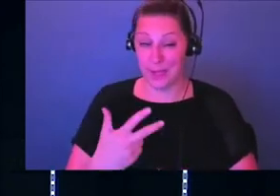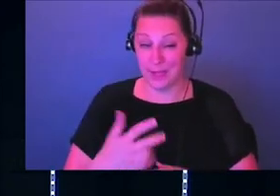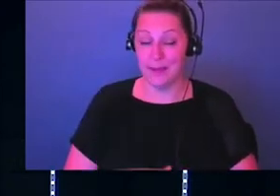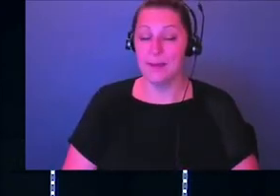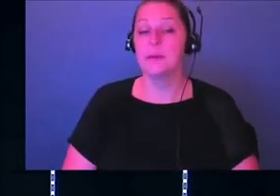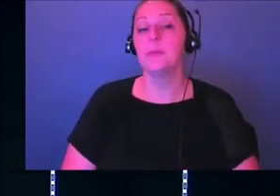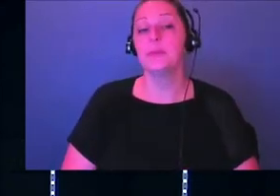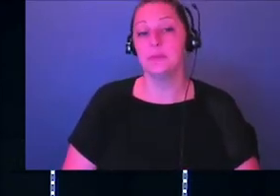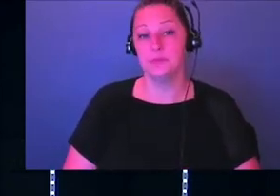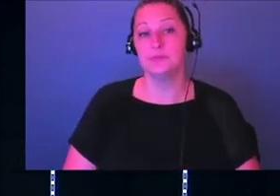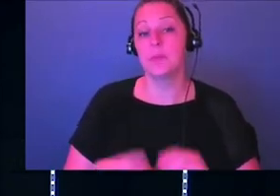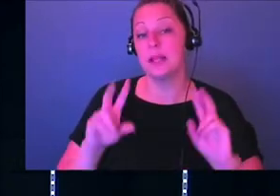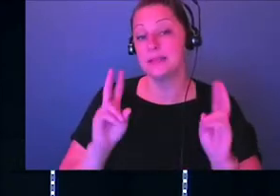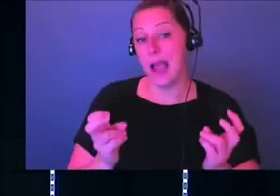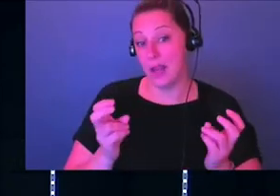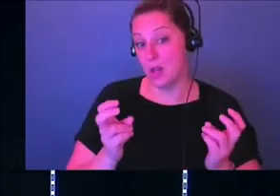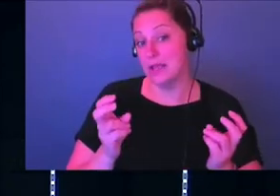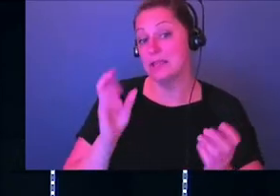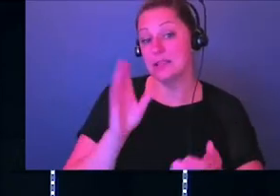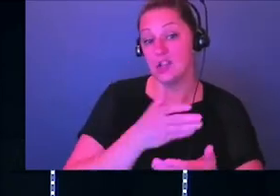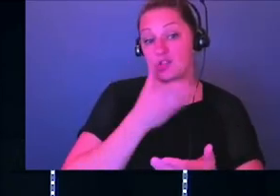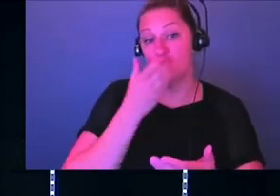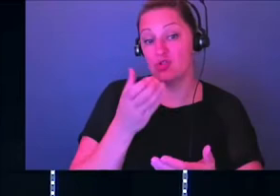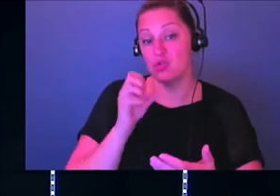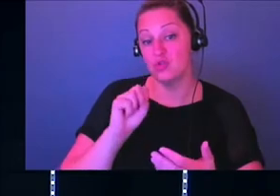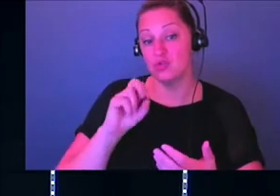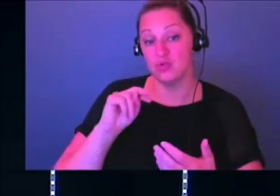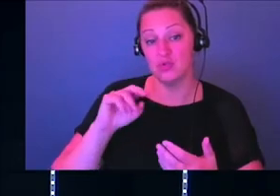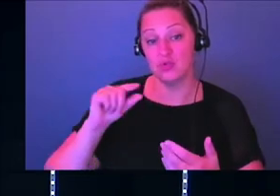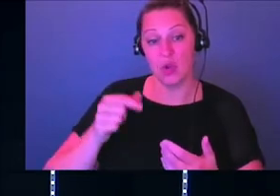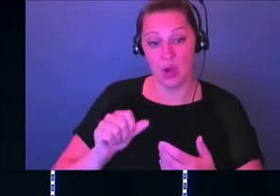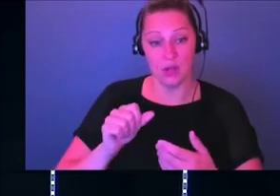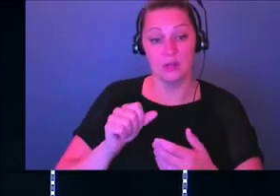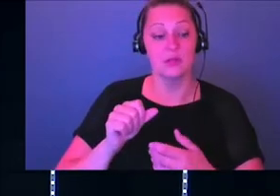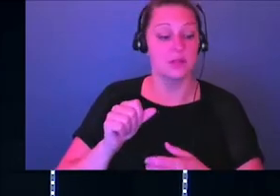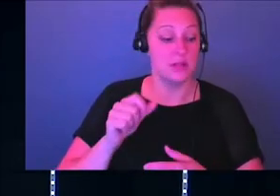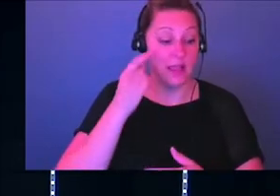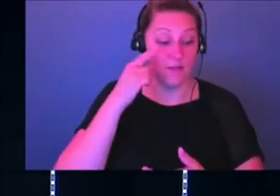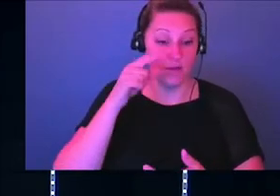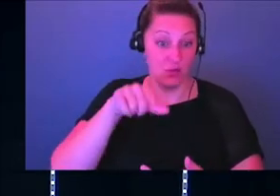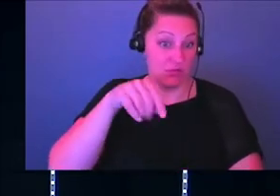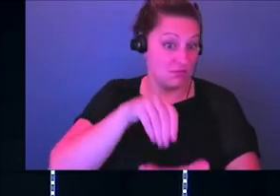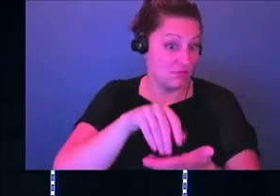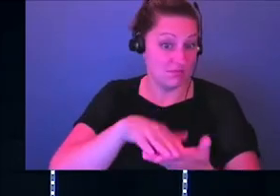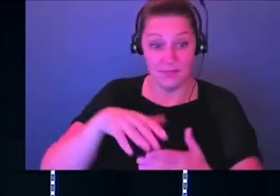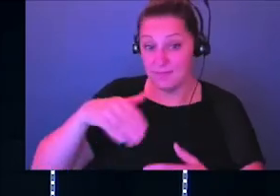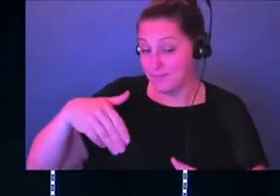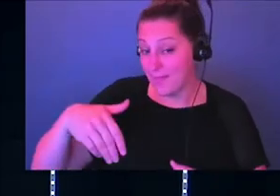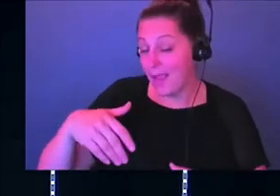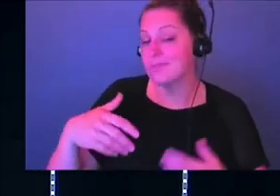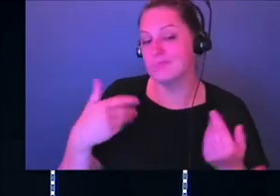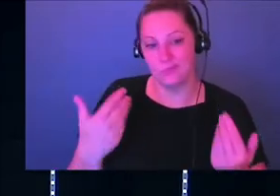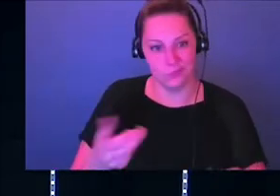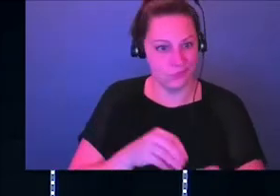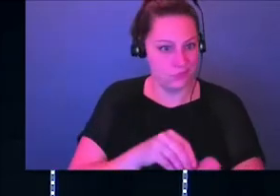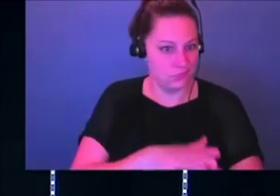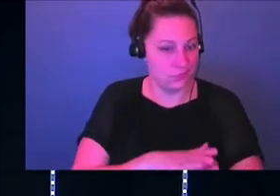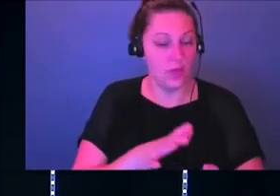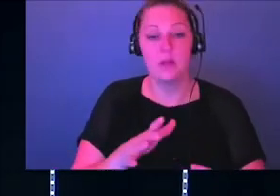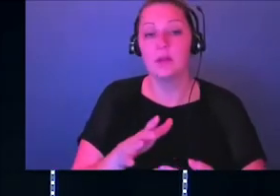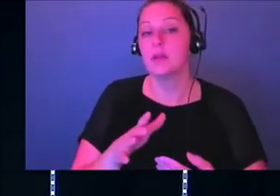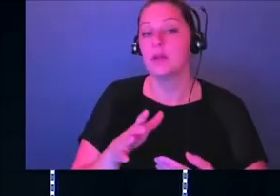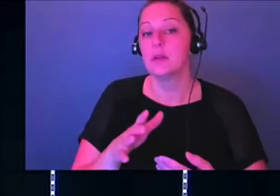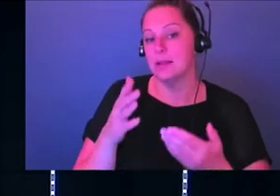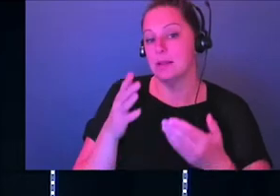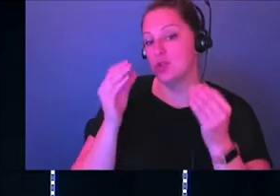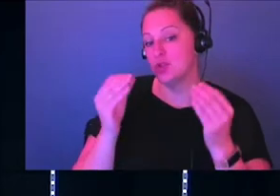the title of our message is Songs of Praise, okay? If you're not taking notes, you should take notes, okay? It's a good thing. We tell our students